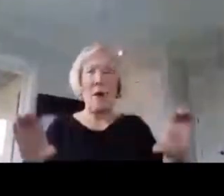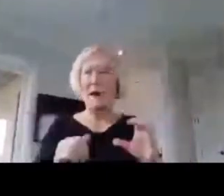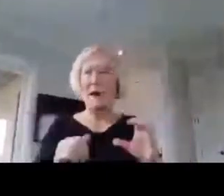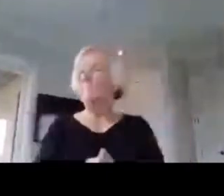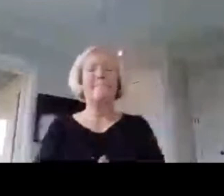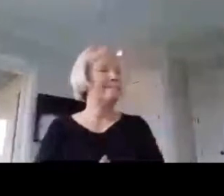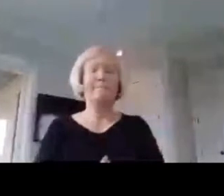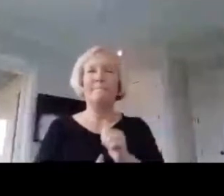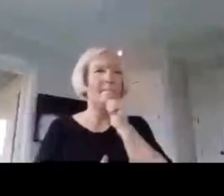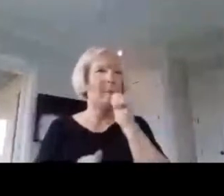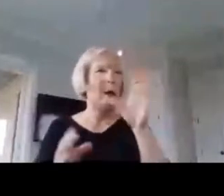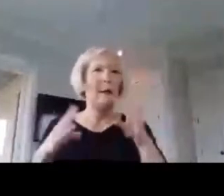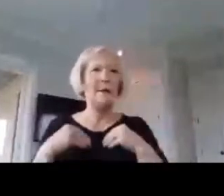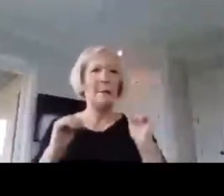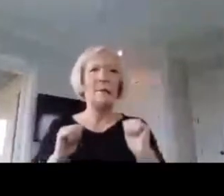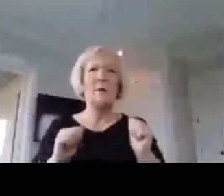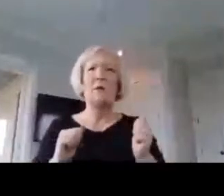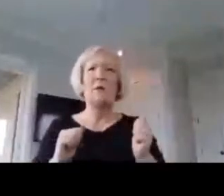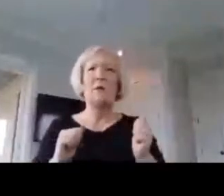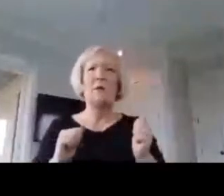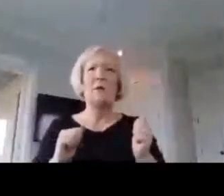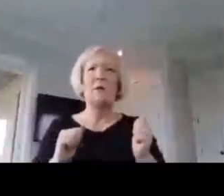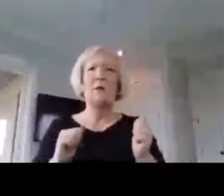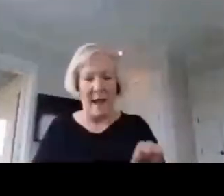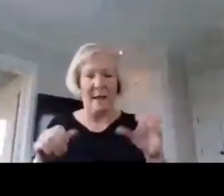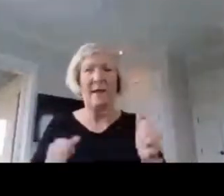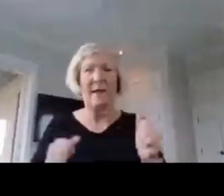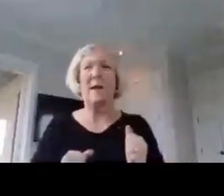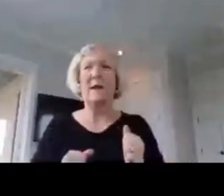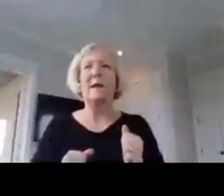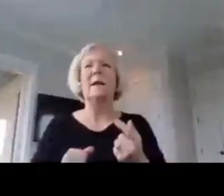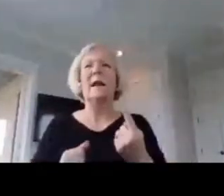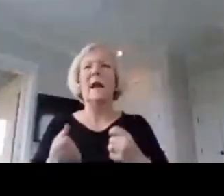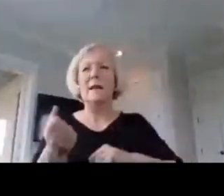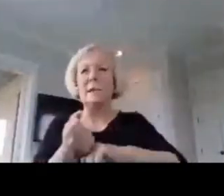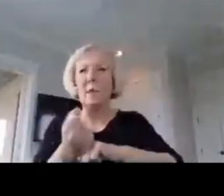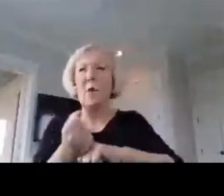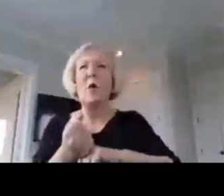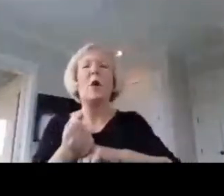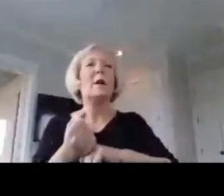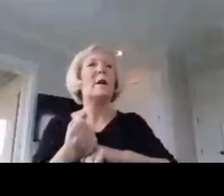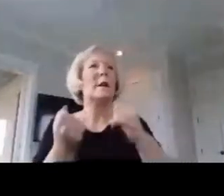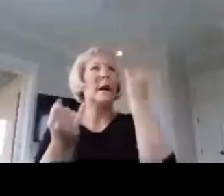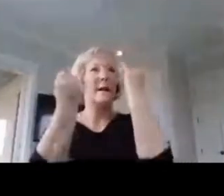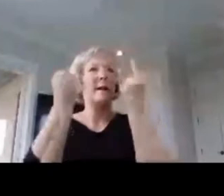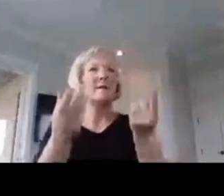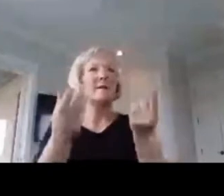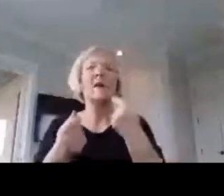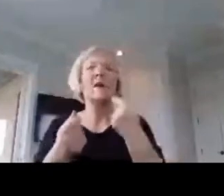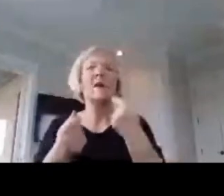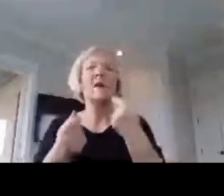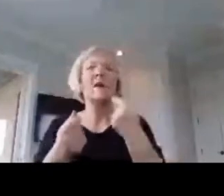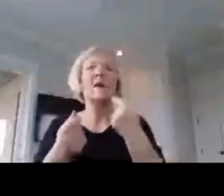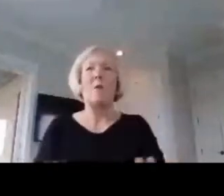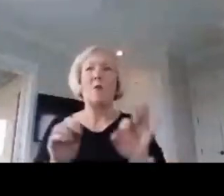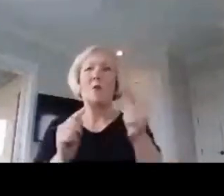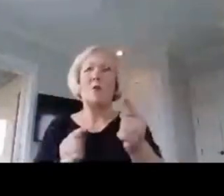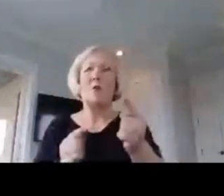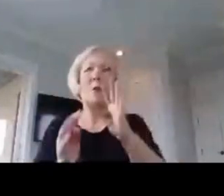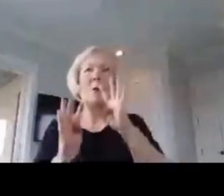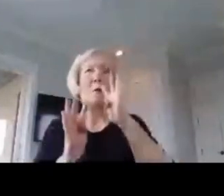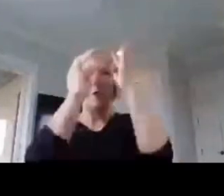active and advocate for issues that matter to you and your students. Create new programs for students and your school.